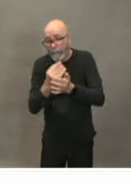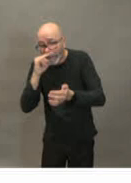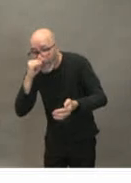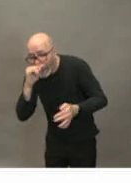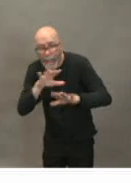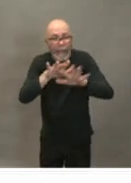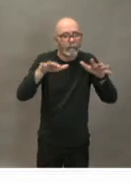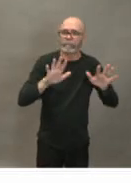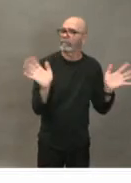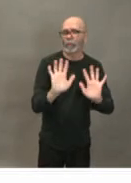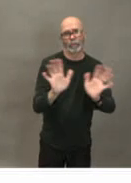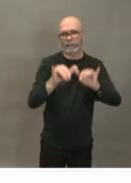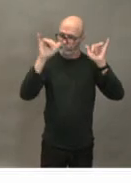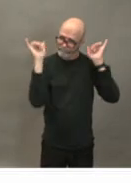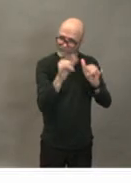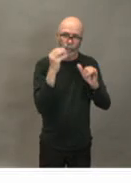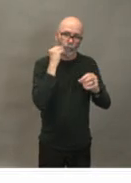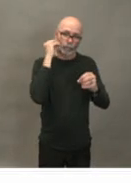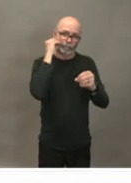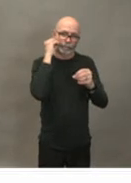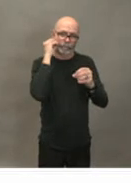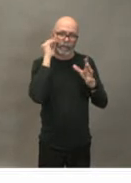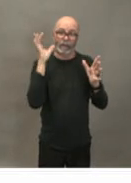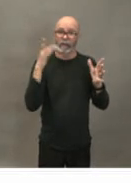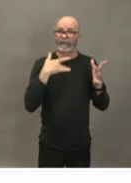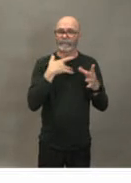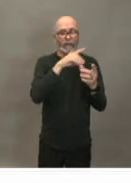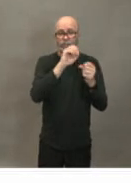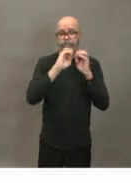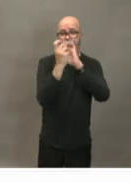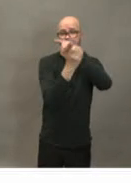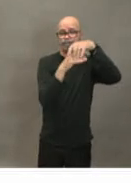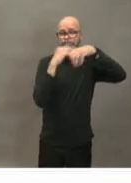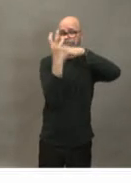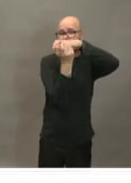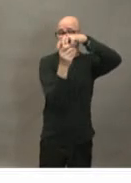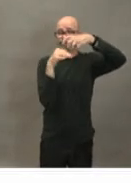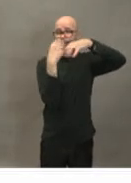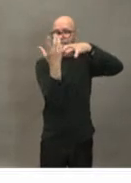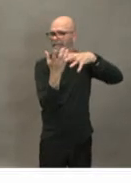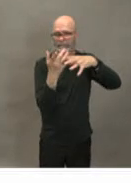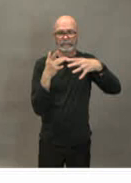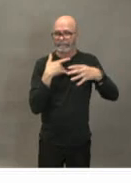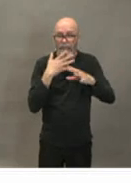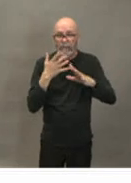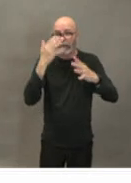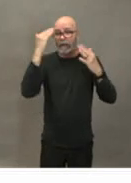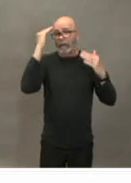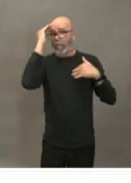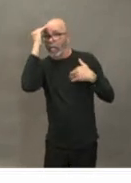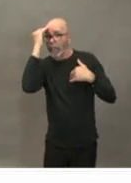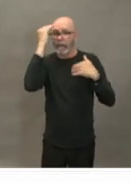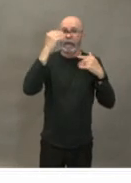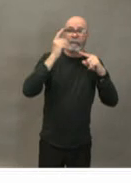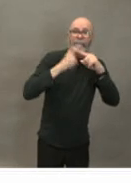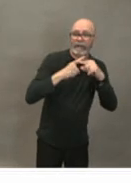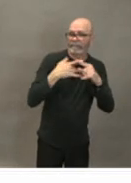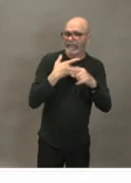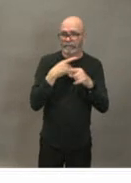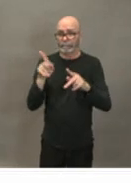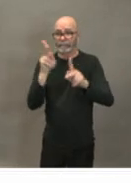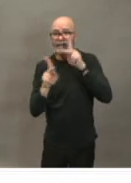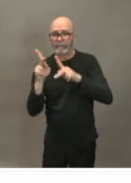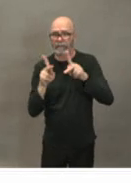across all sectors around maintaining core business of whatever that core business is in your sector